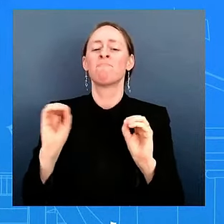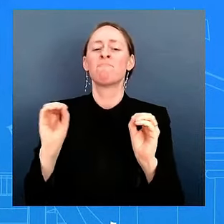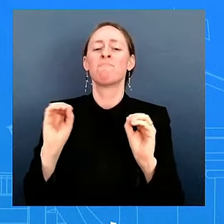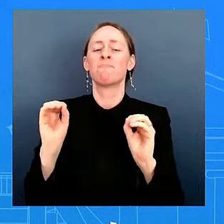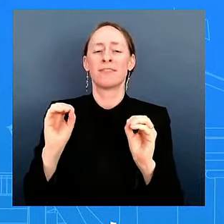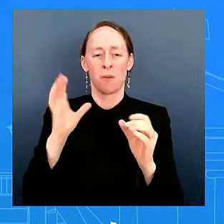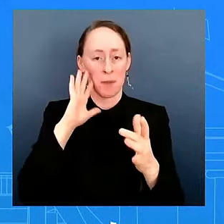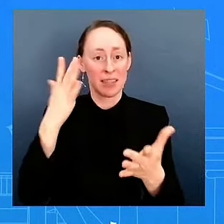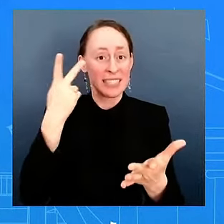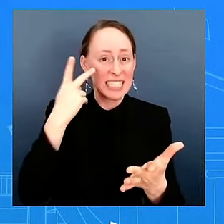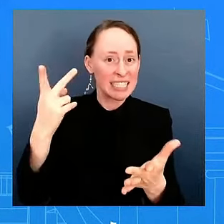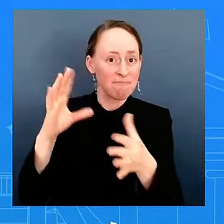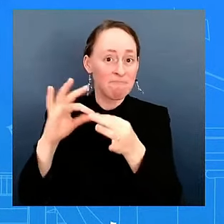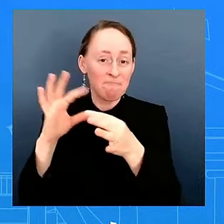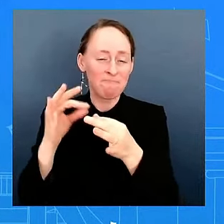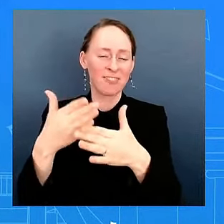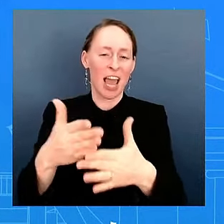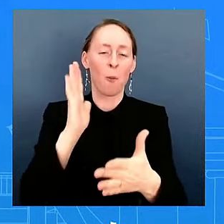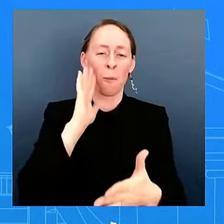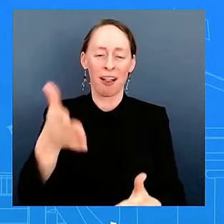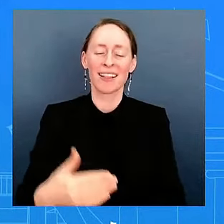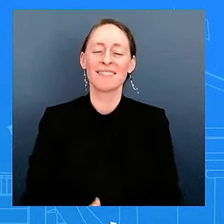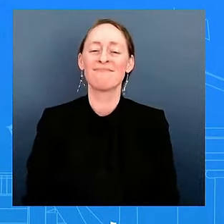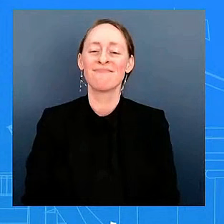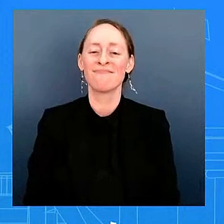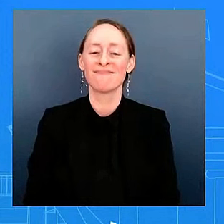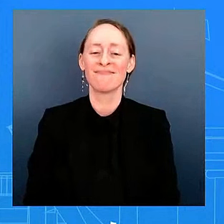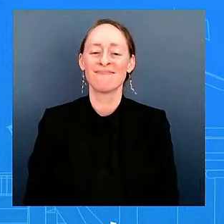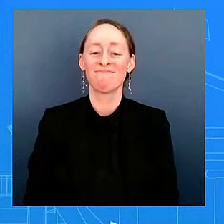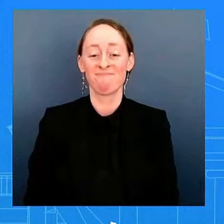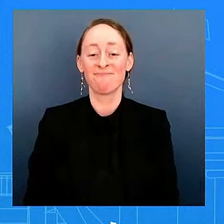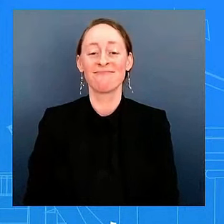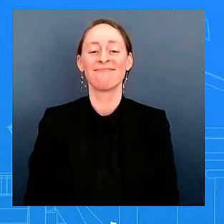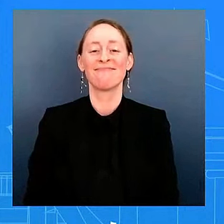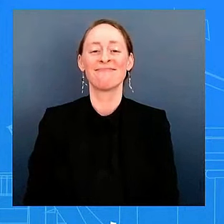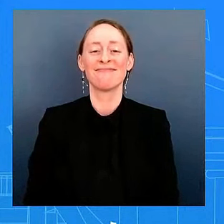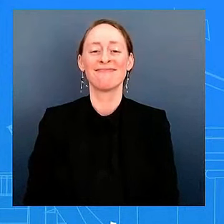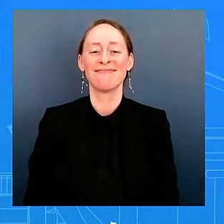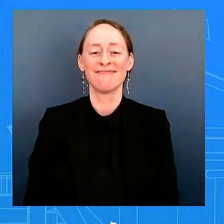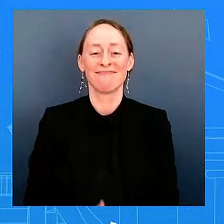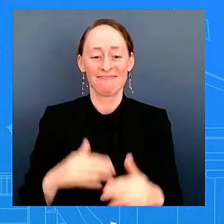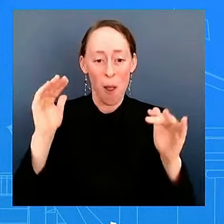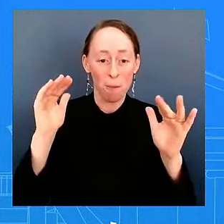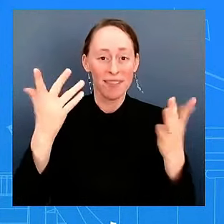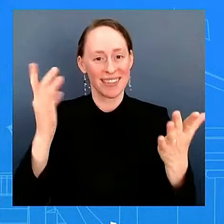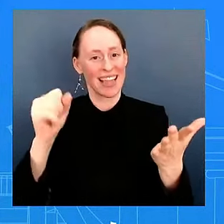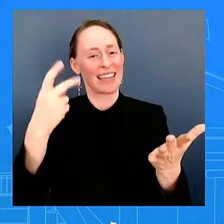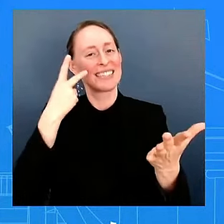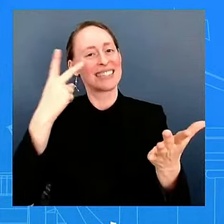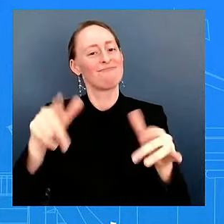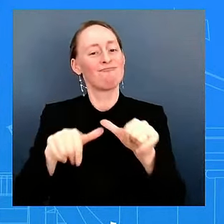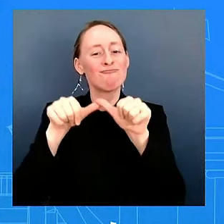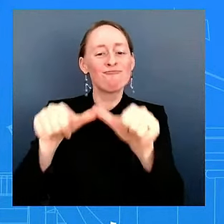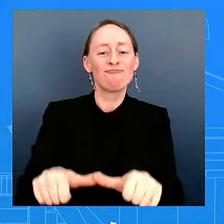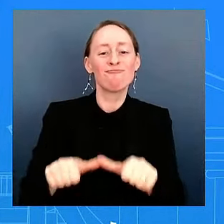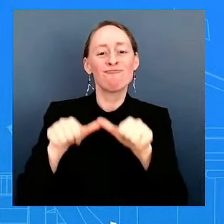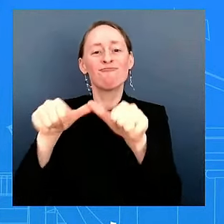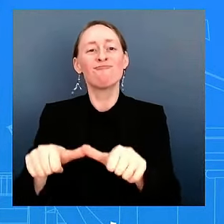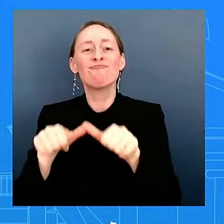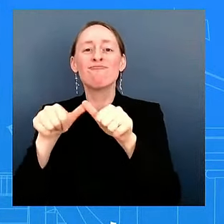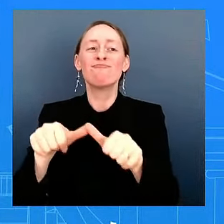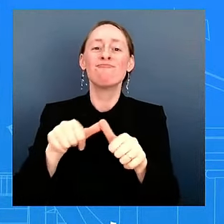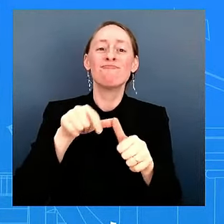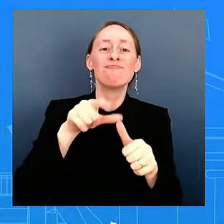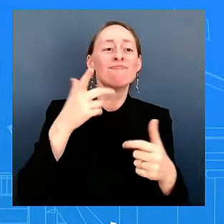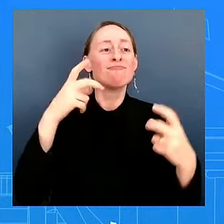the interview was all about. But, you know, we're hoping — obviously, we'll continue to — he'll continue to talk and take questions from you all